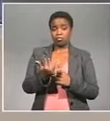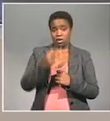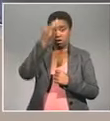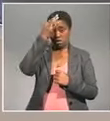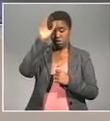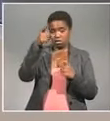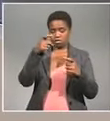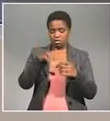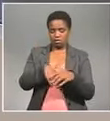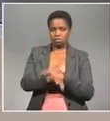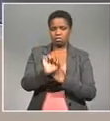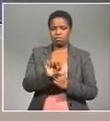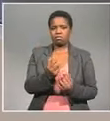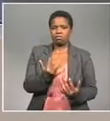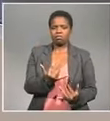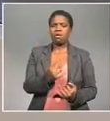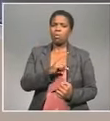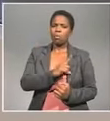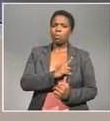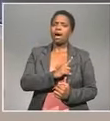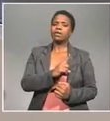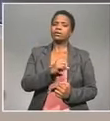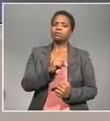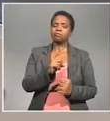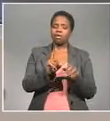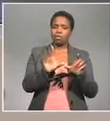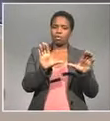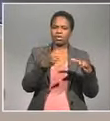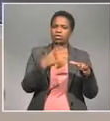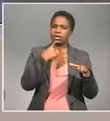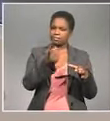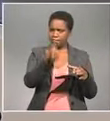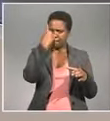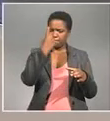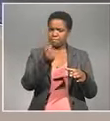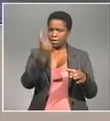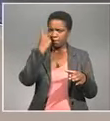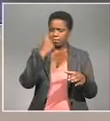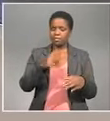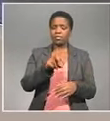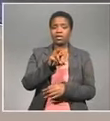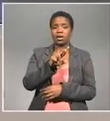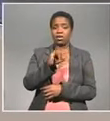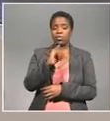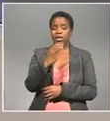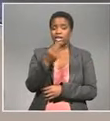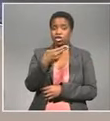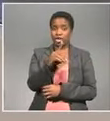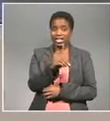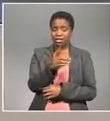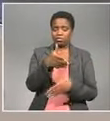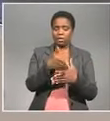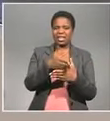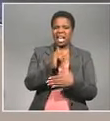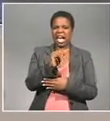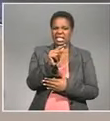Zondo commission on Thursday did so after being issued summonses Richard LaRue is currently employed at an IT subsidiary of what